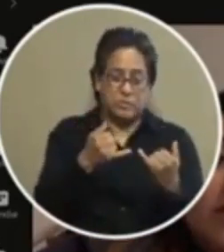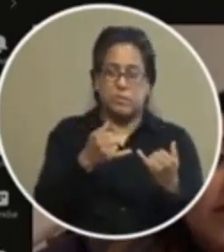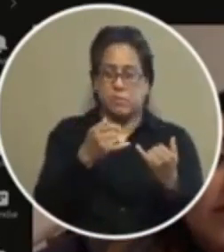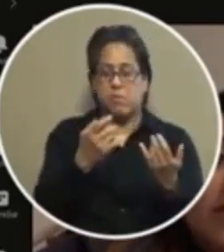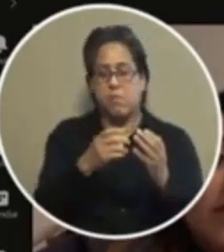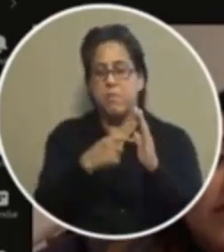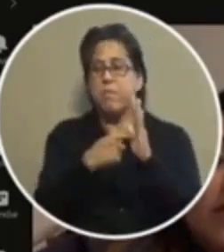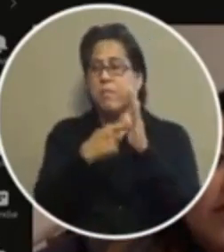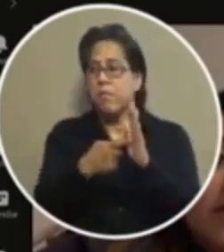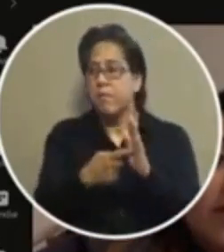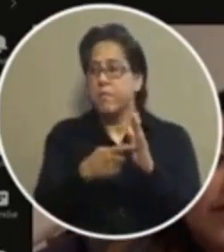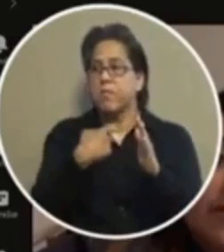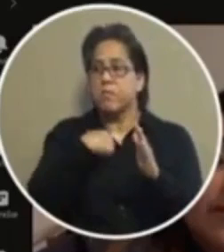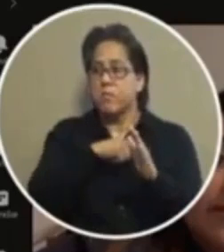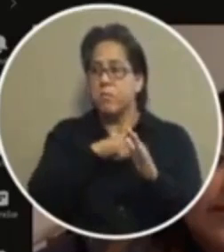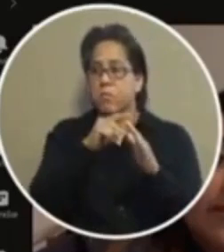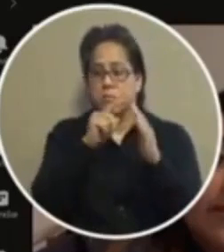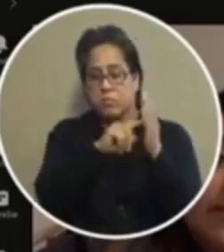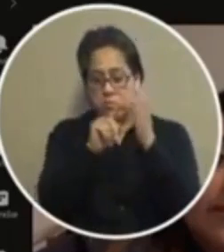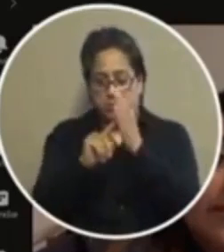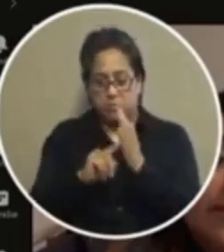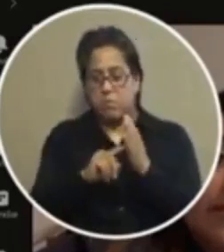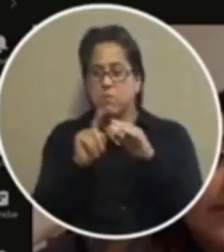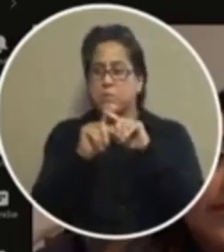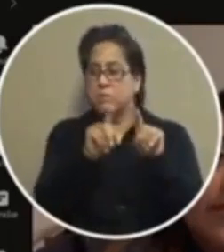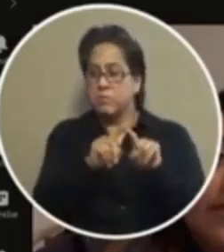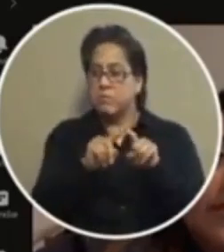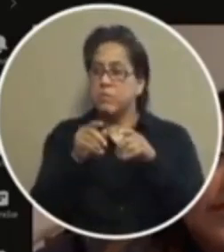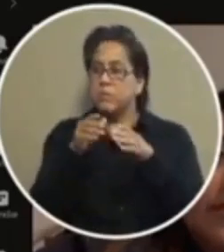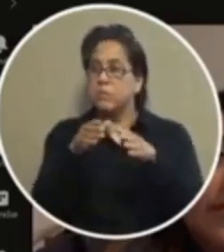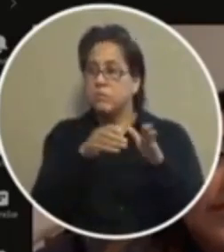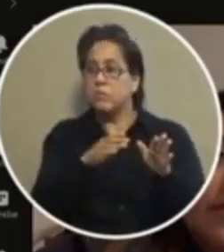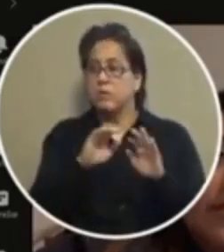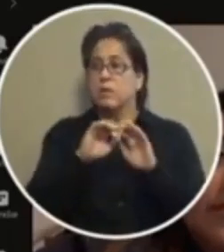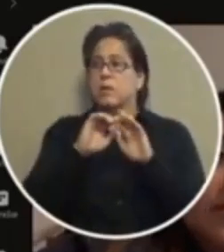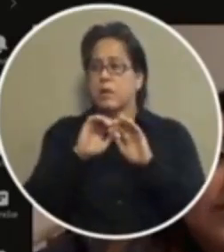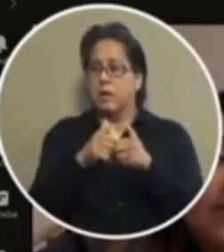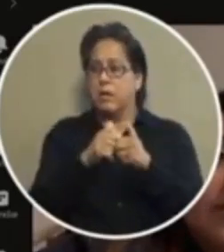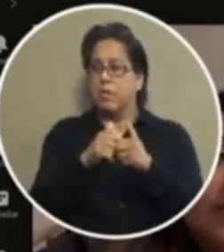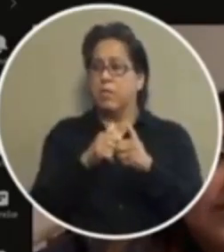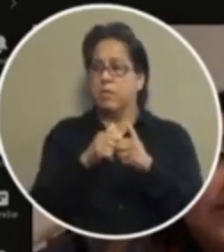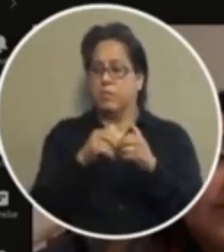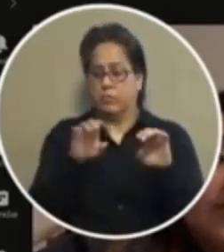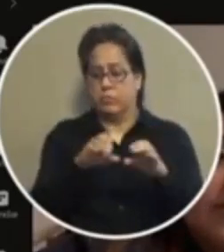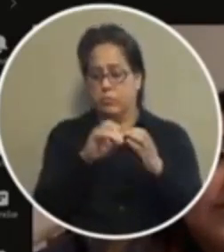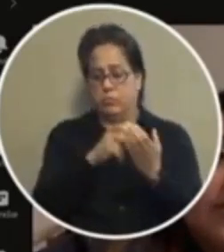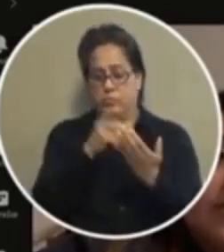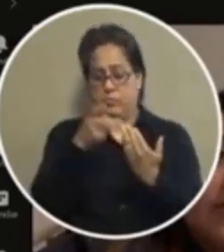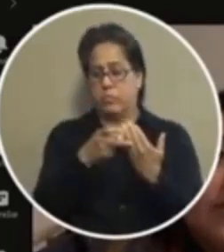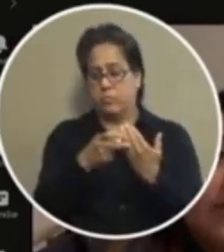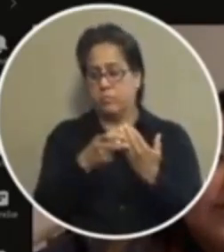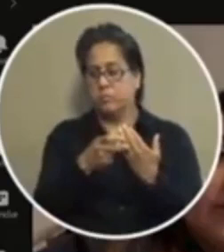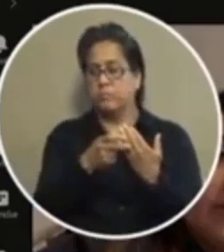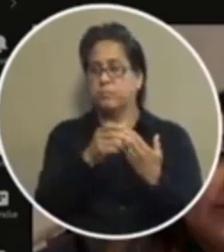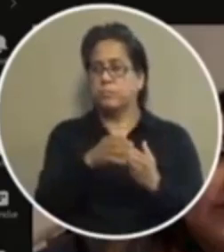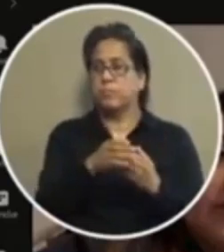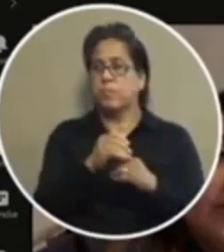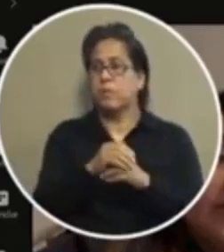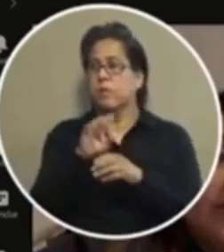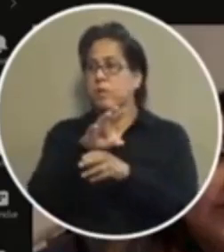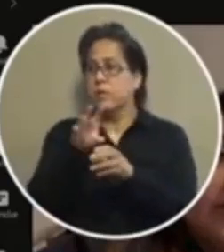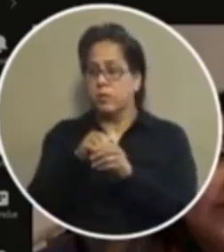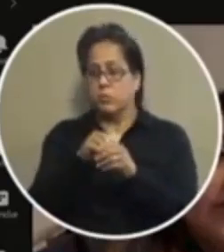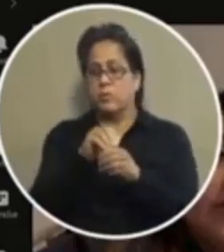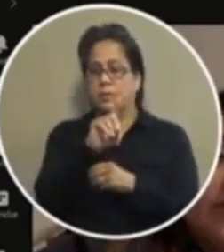shows that we did look at all the different facets of how to execute a program like this it does include the